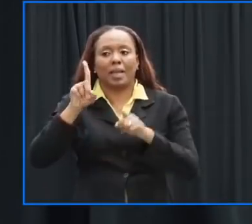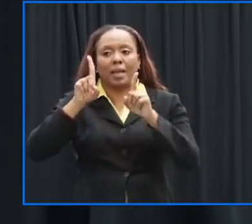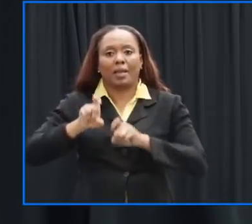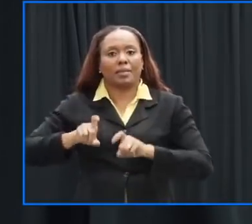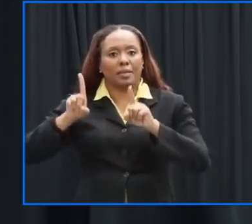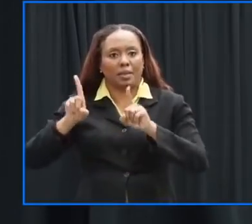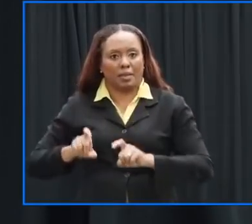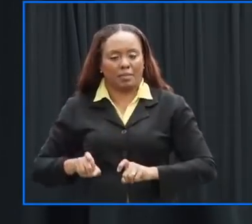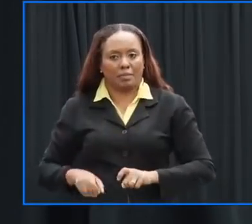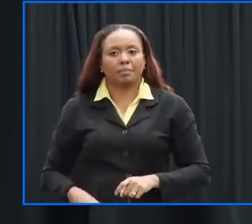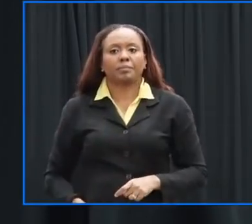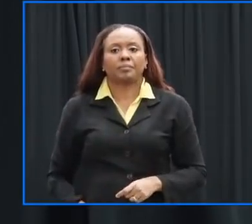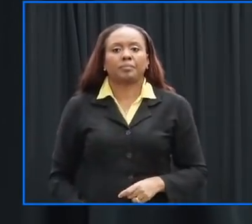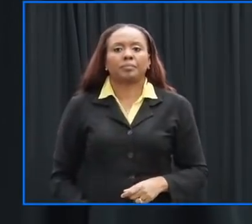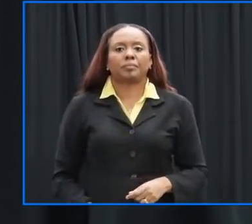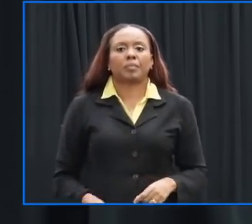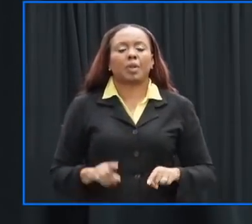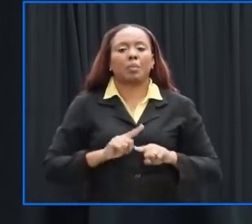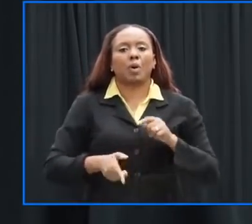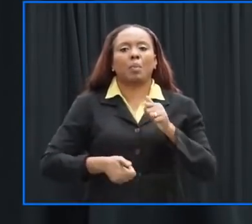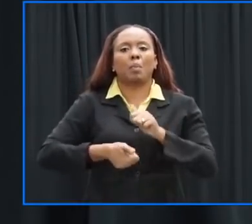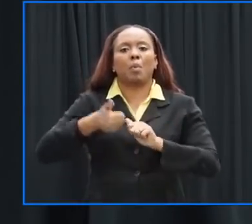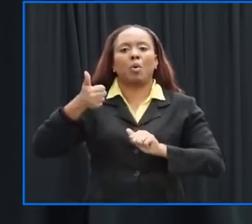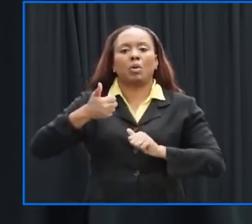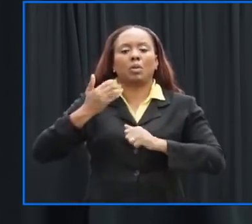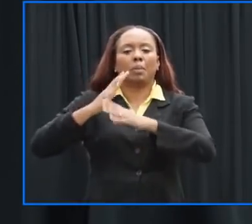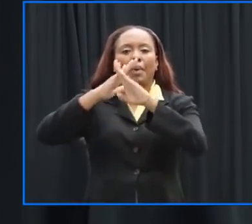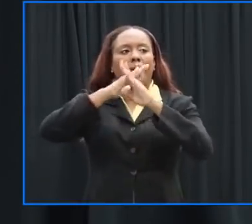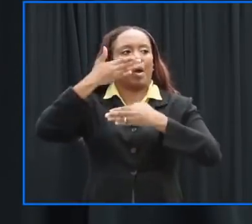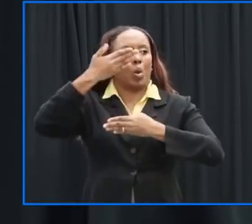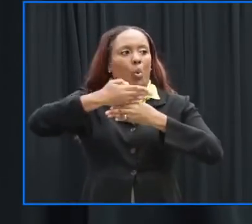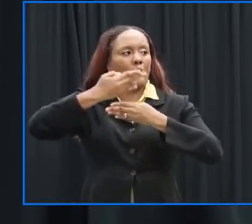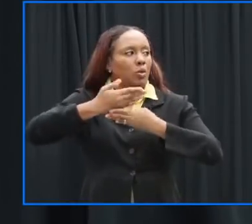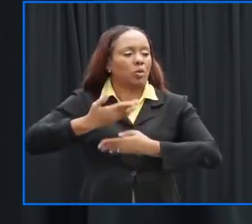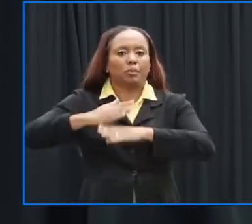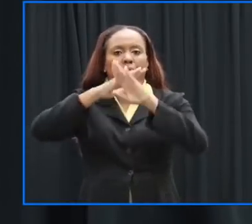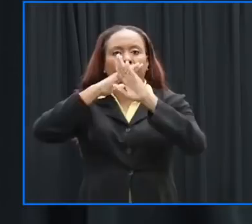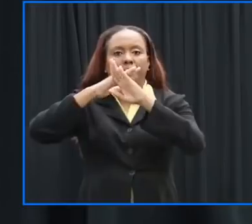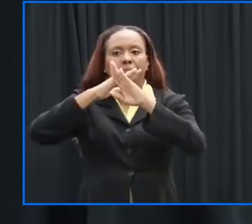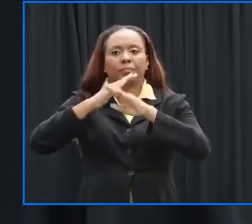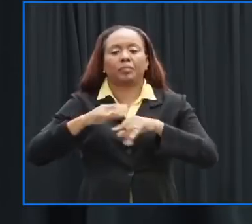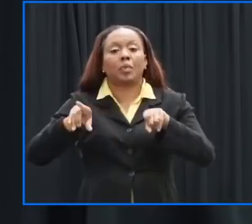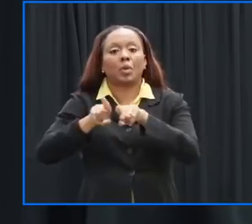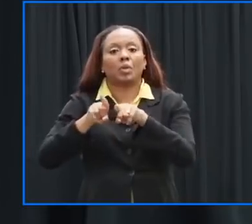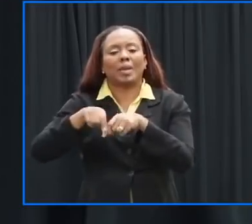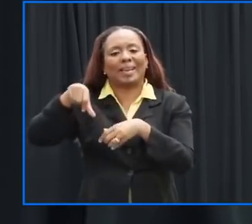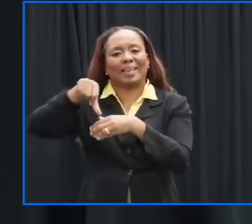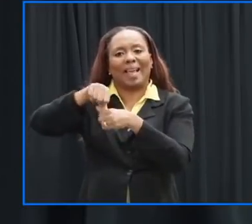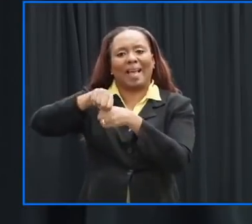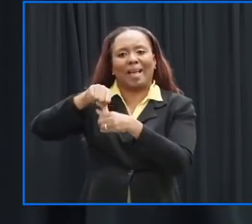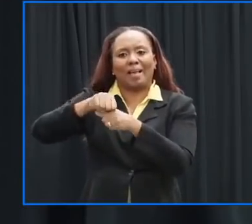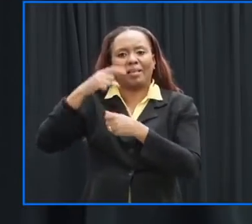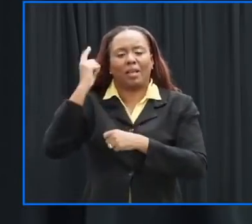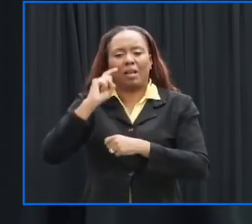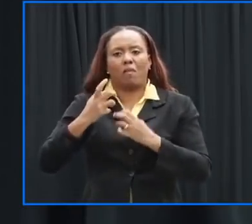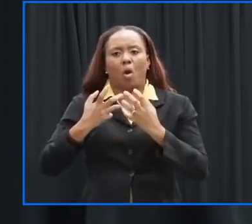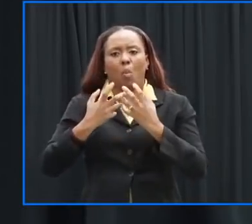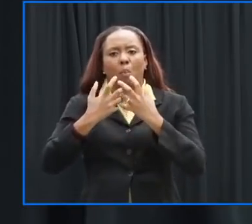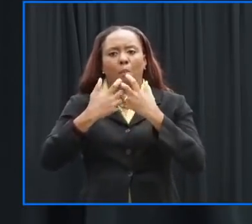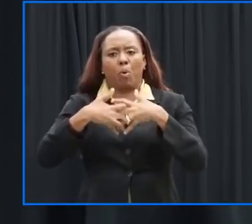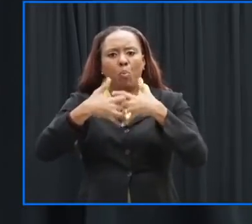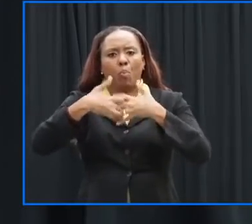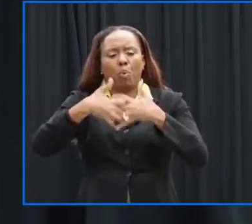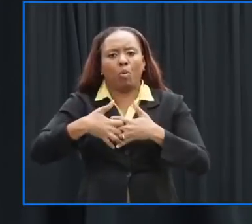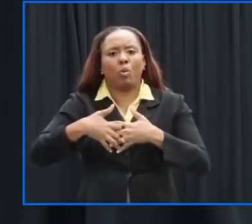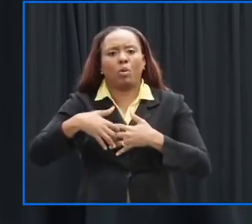there but the majority of the shutters have been up and we have started to fill the diesel tanks for shelters with generators now